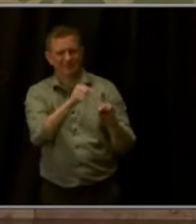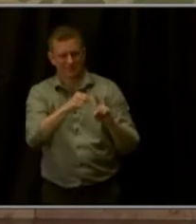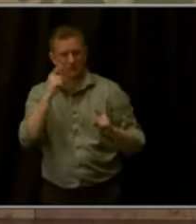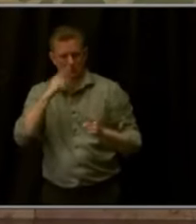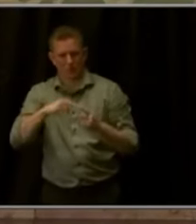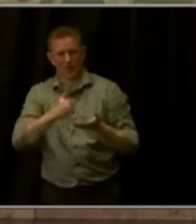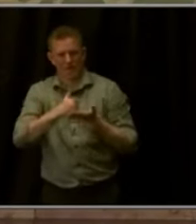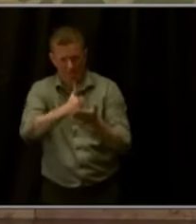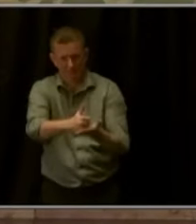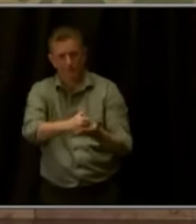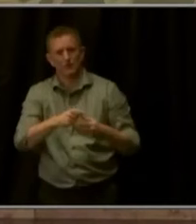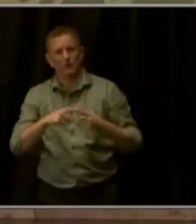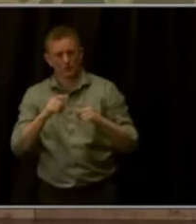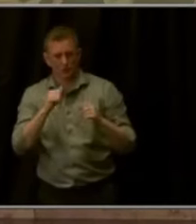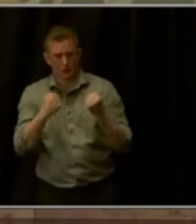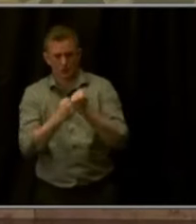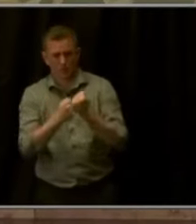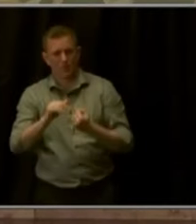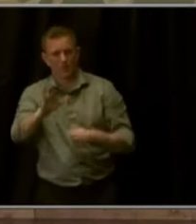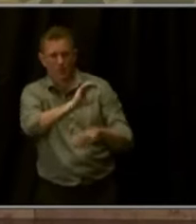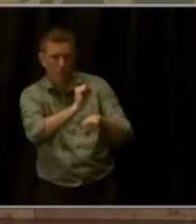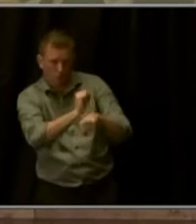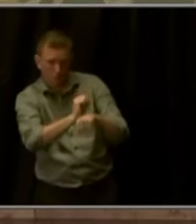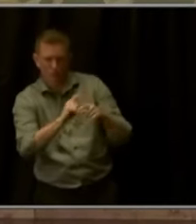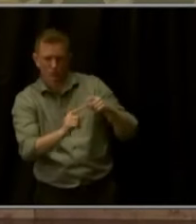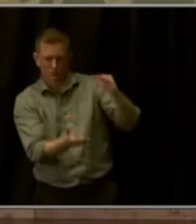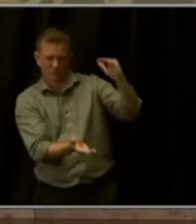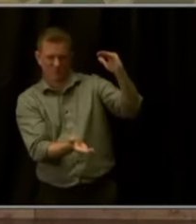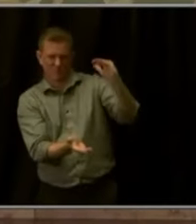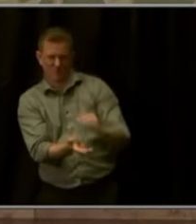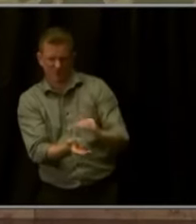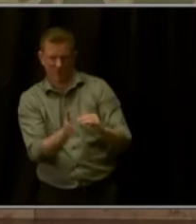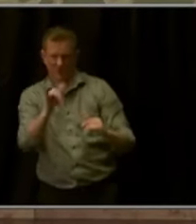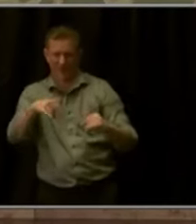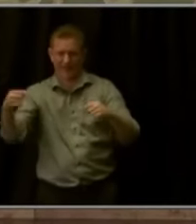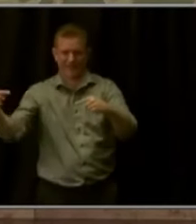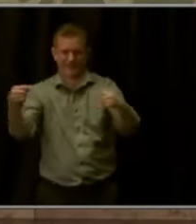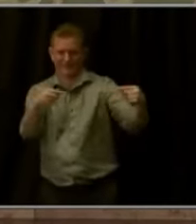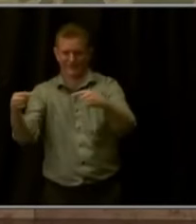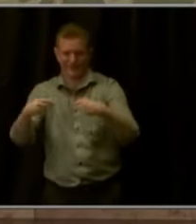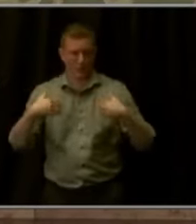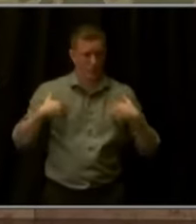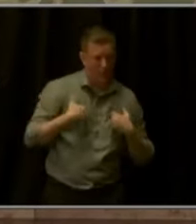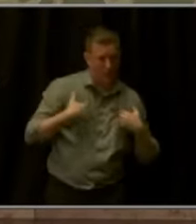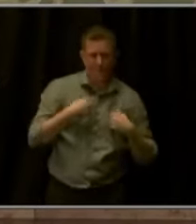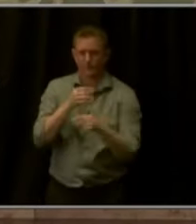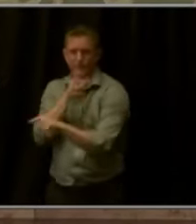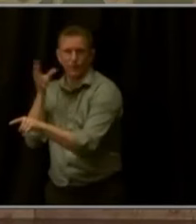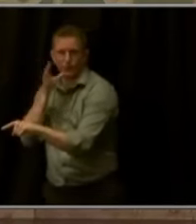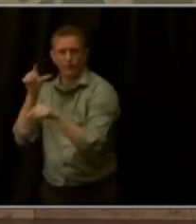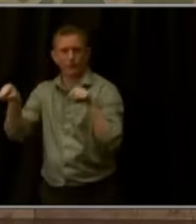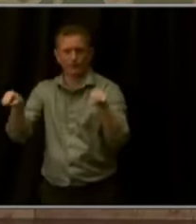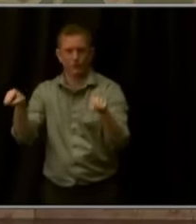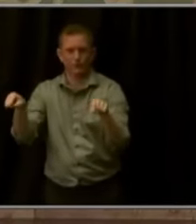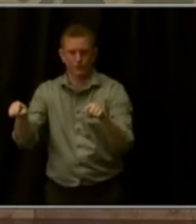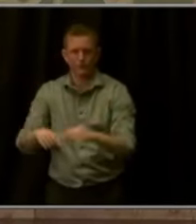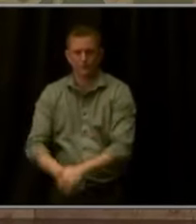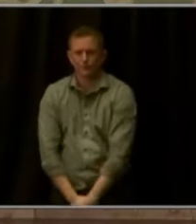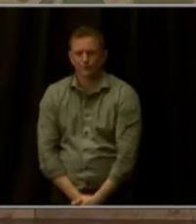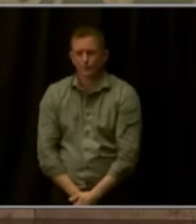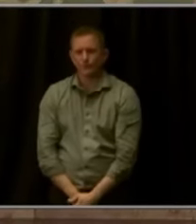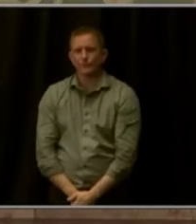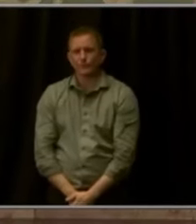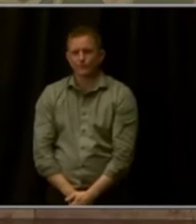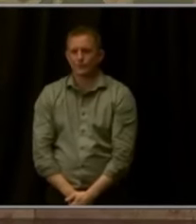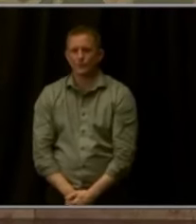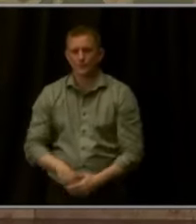to reduce and minimize conflicts with wildlife. We've also invested nearly 300 million dollars into